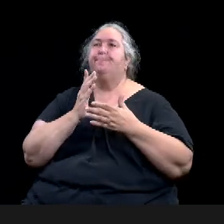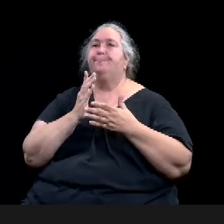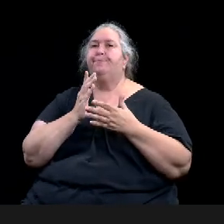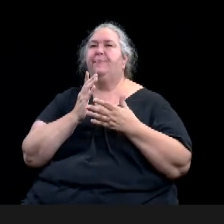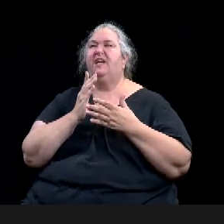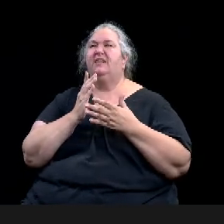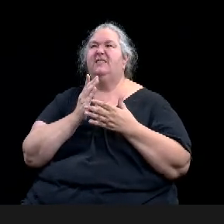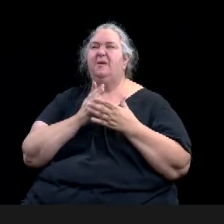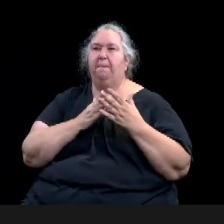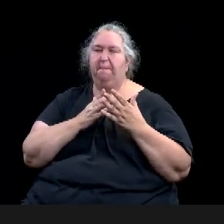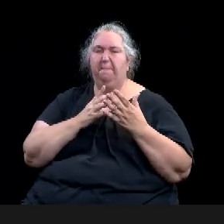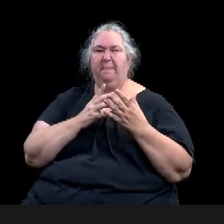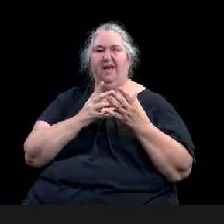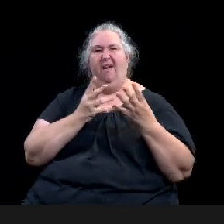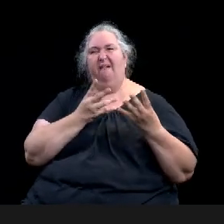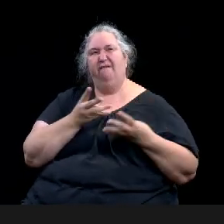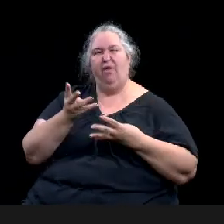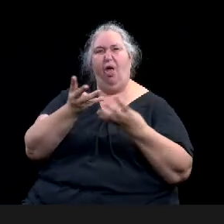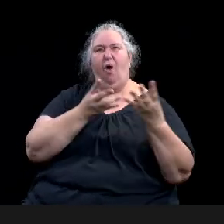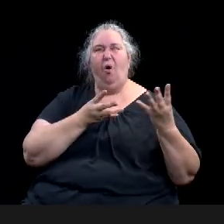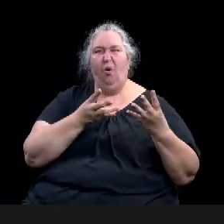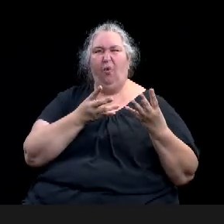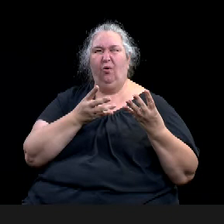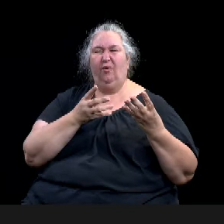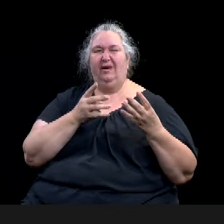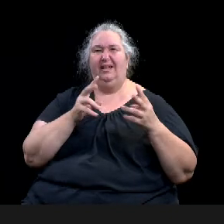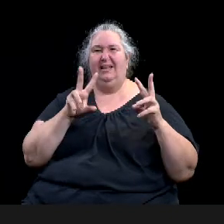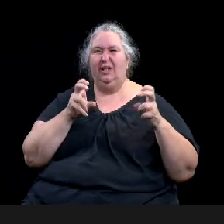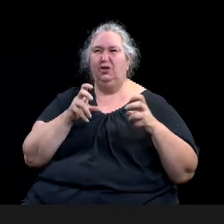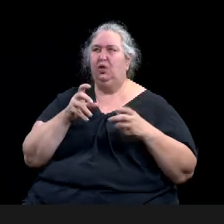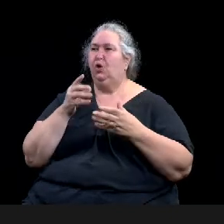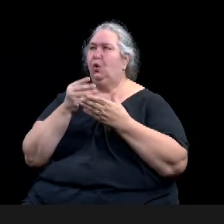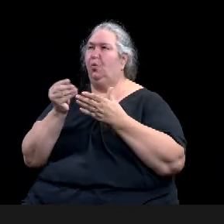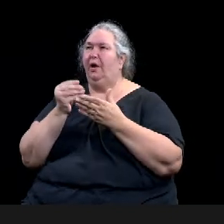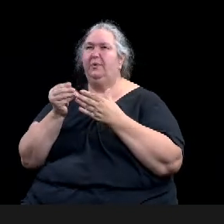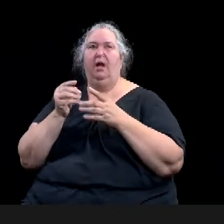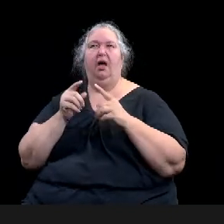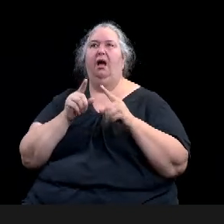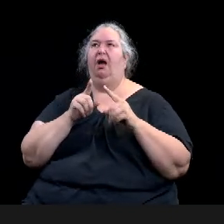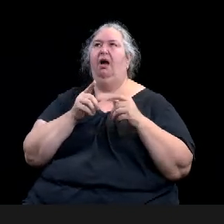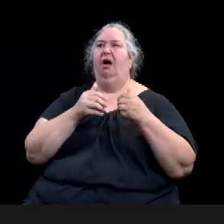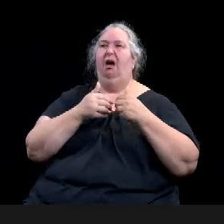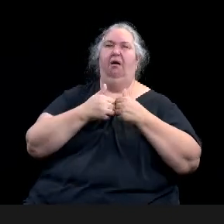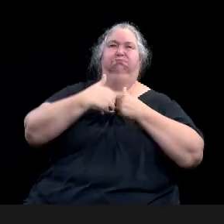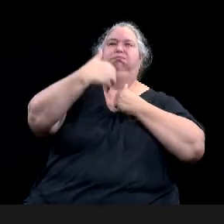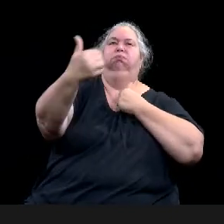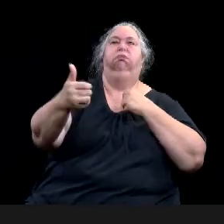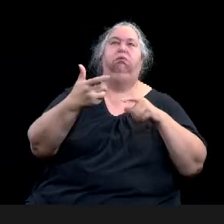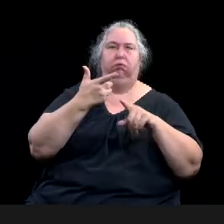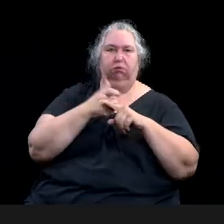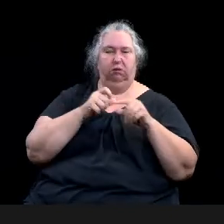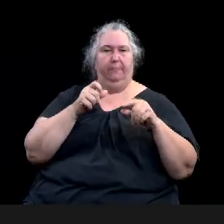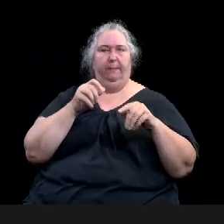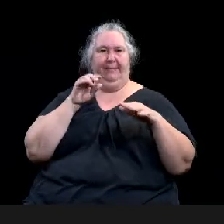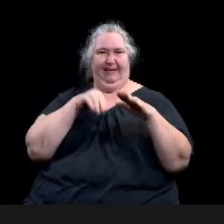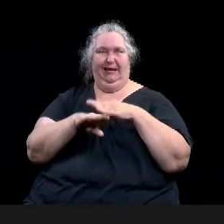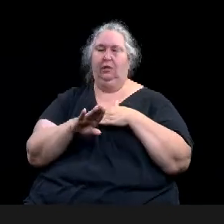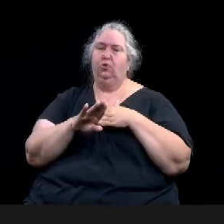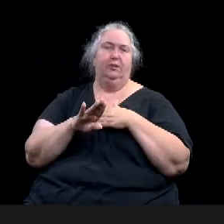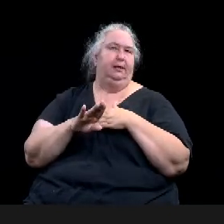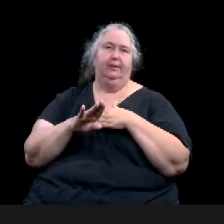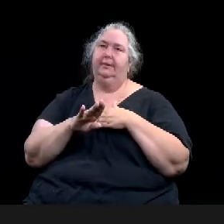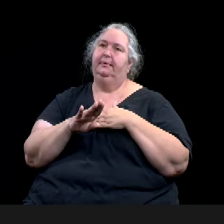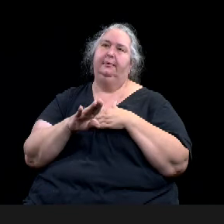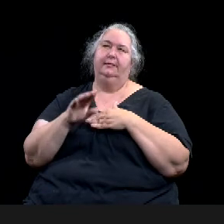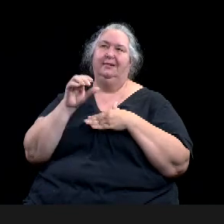um, there's very little lobby space. This one restroom here serves the guests